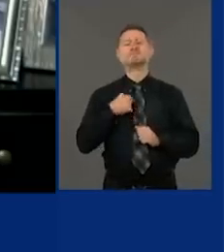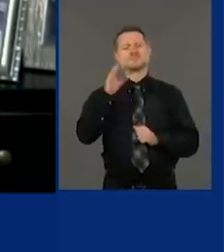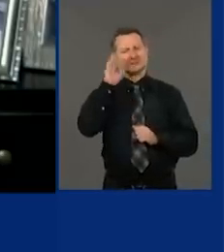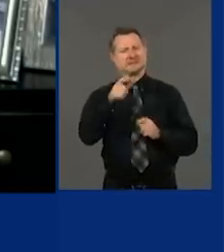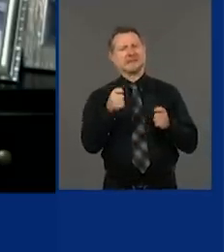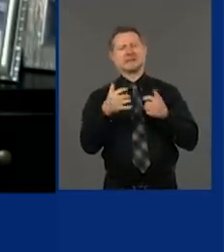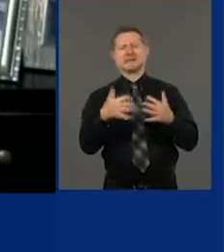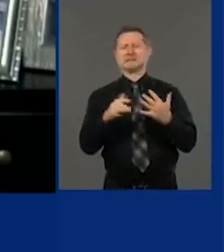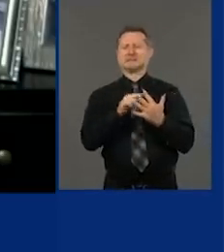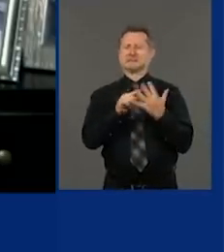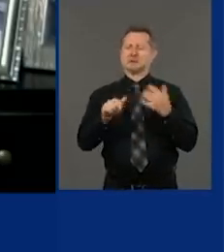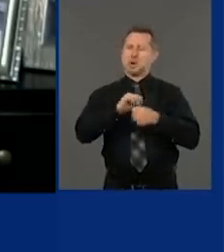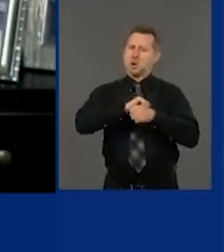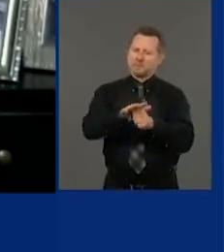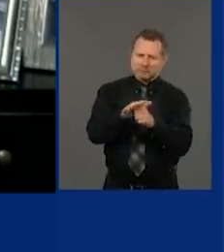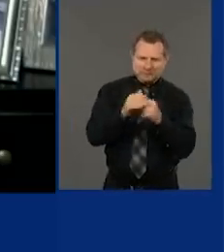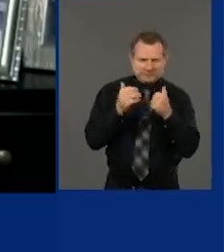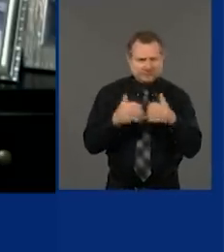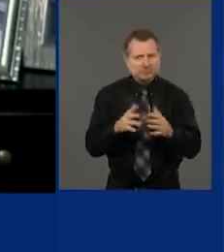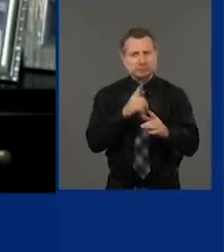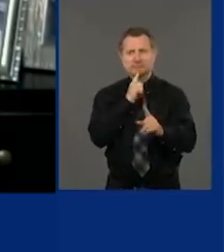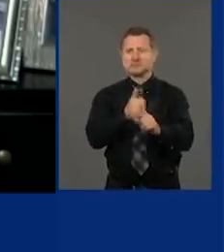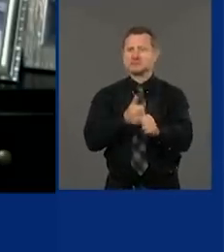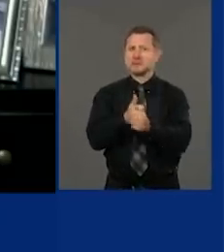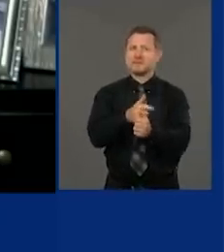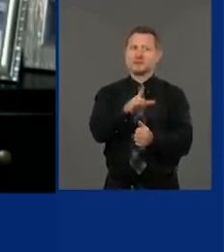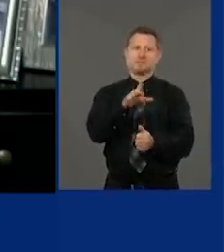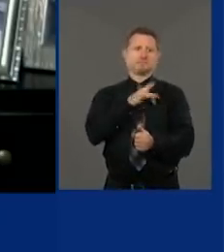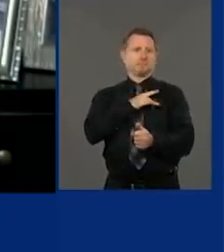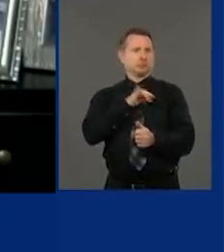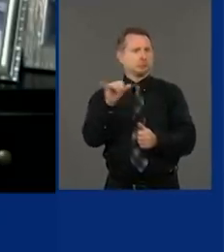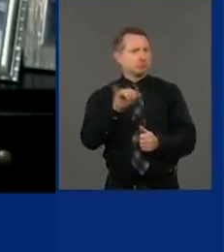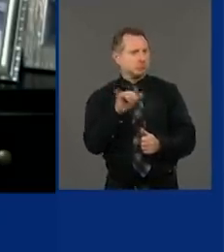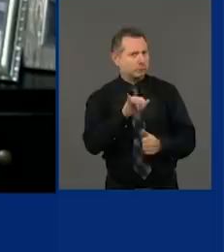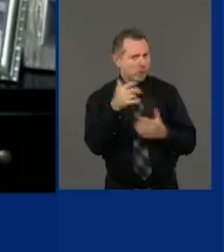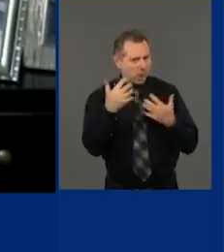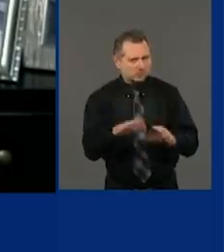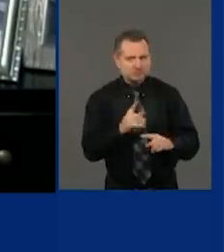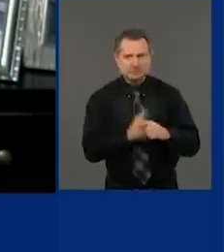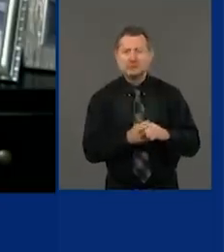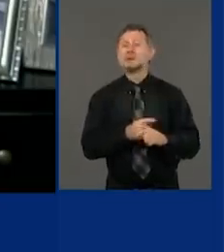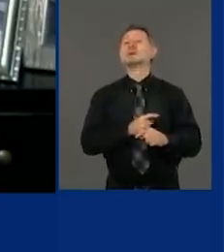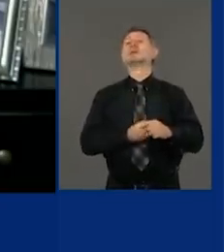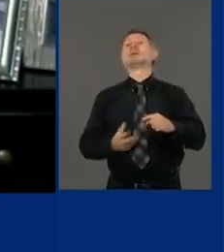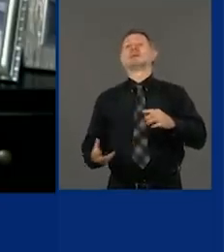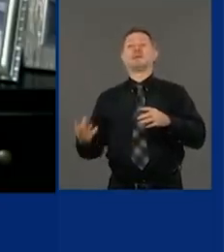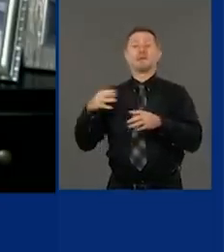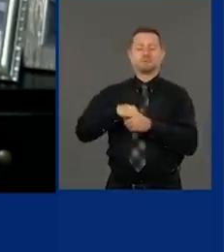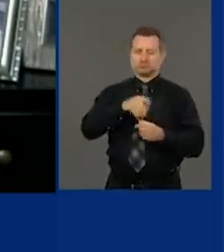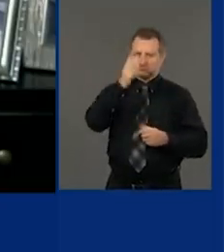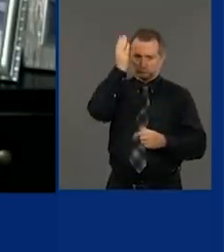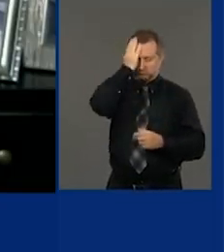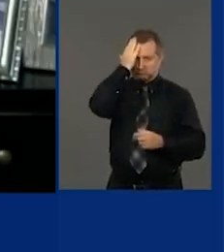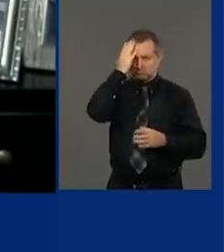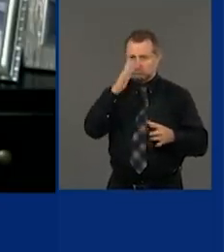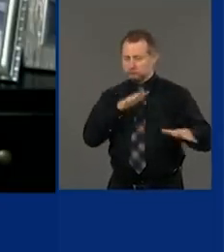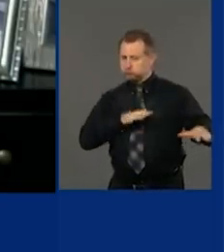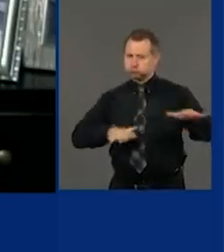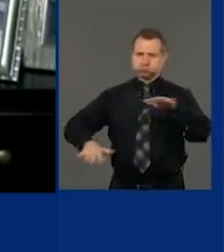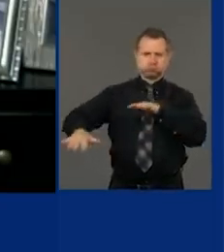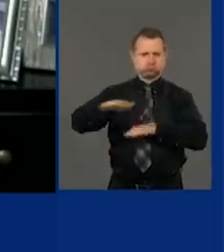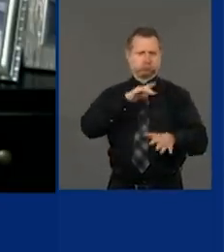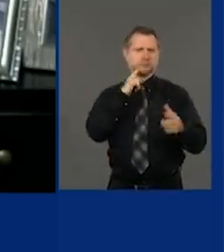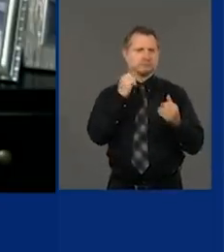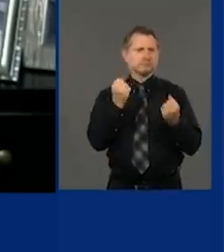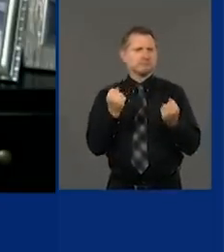the COVID virus yourself, then you have your hands more than full there. You have not